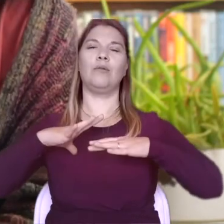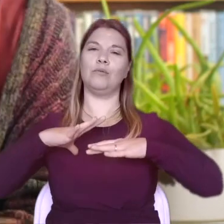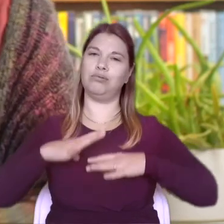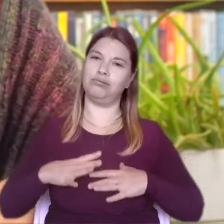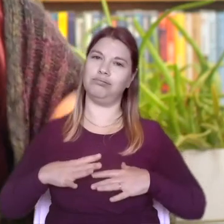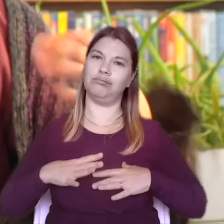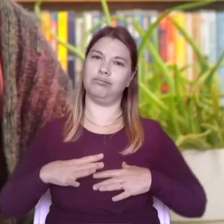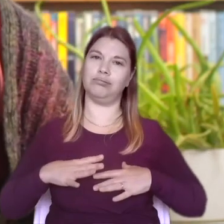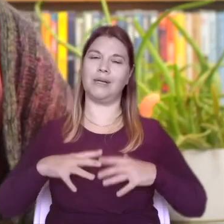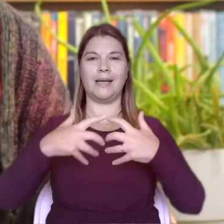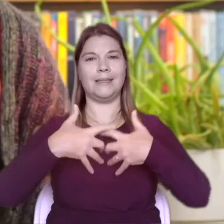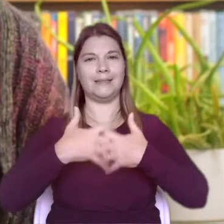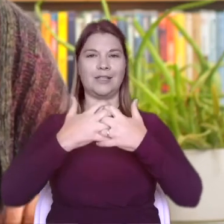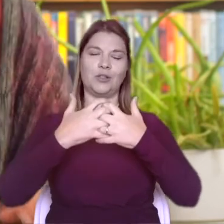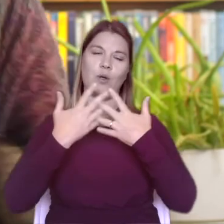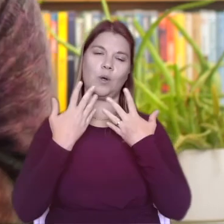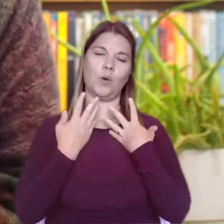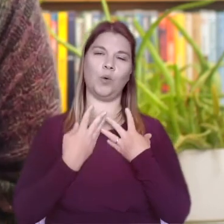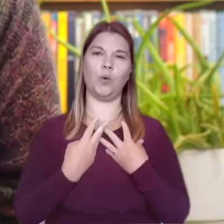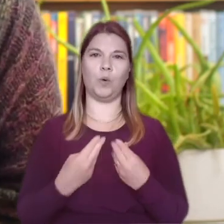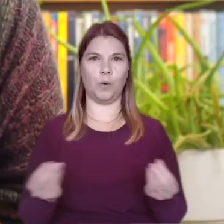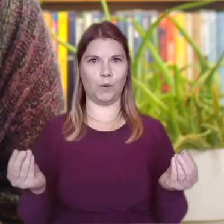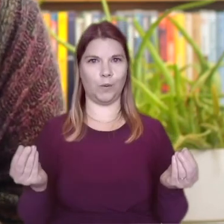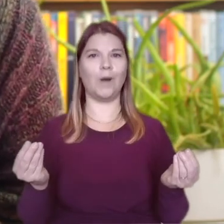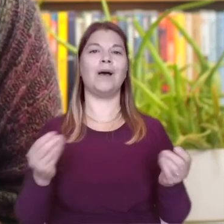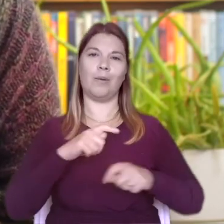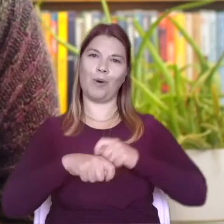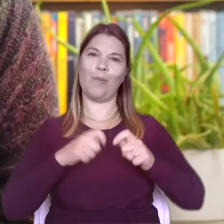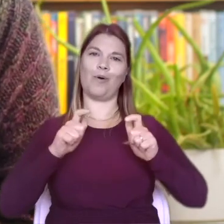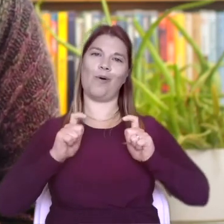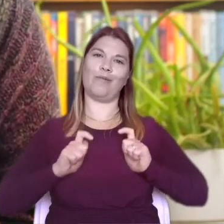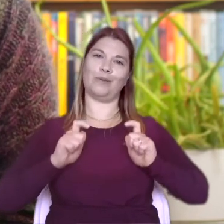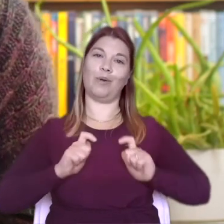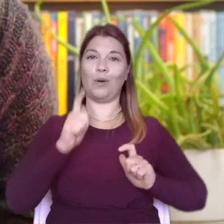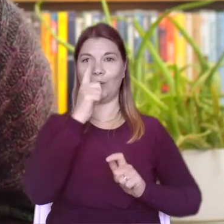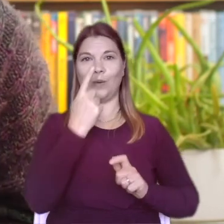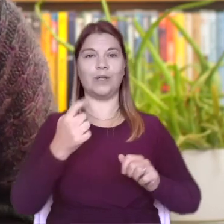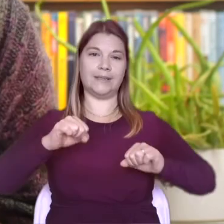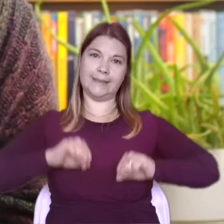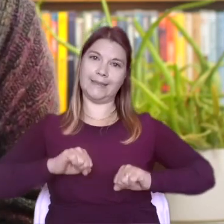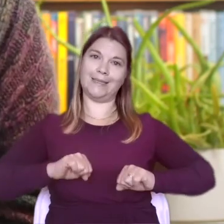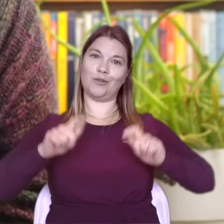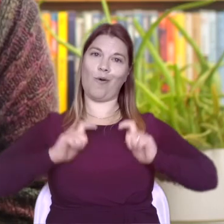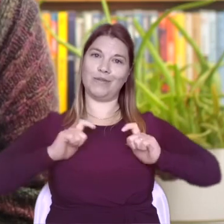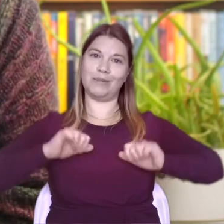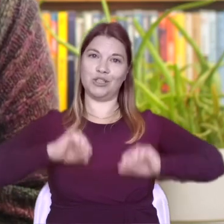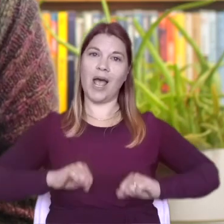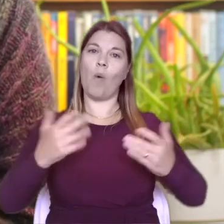release any tension it might be holding, and get nice and comfortable, either laying down or sitting in a comfortable chair.